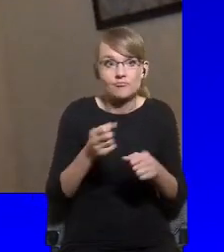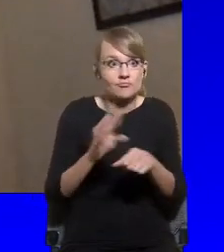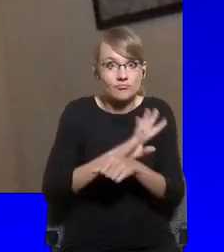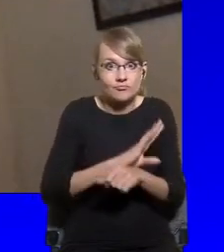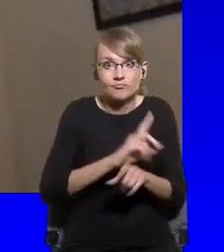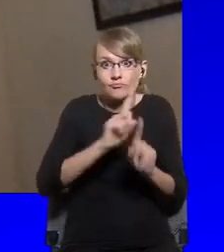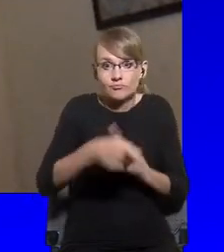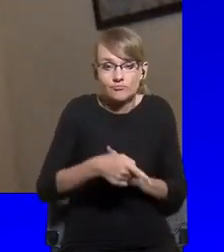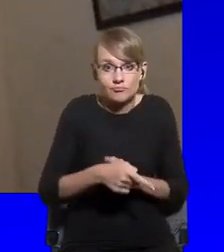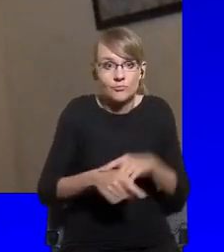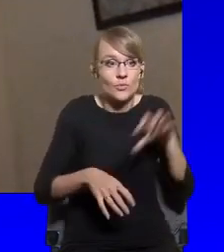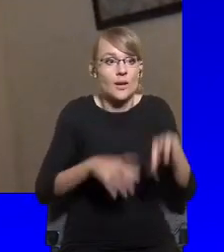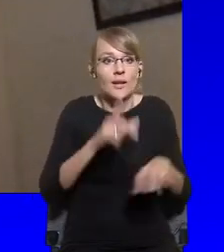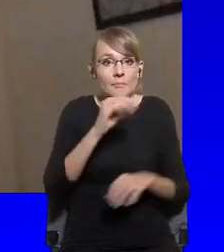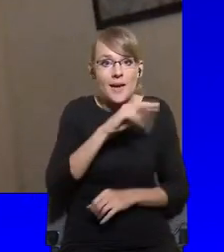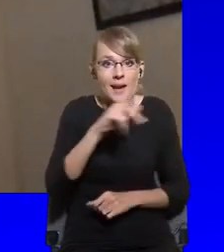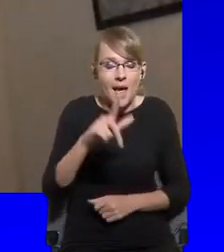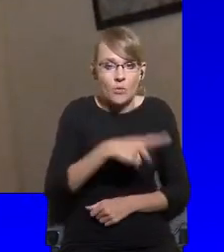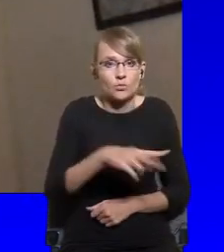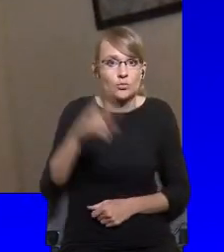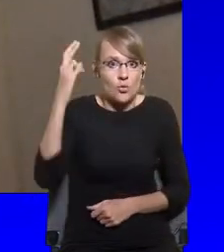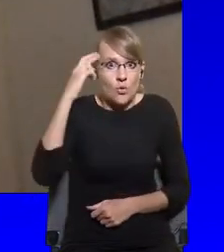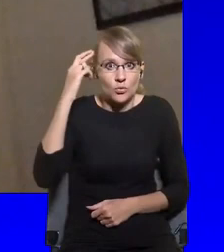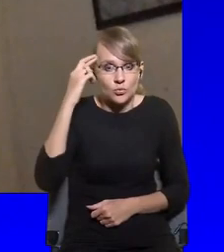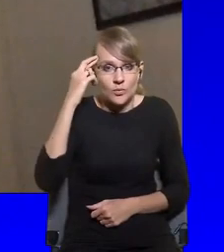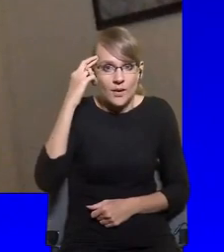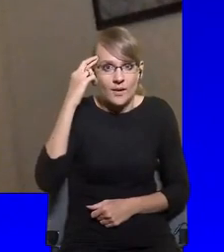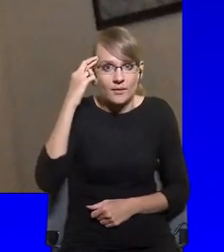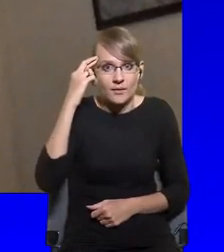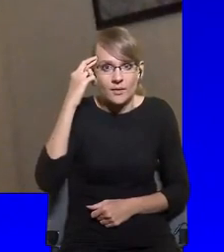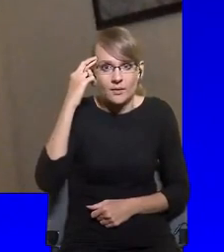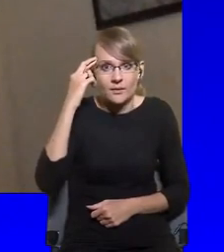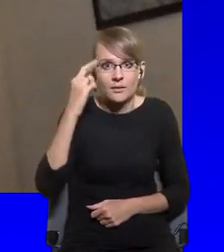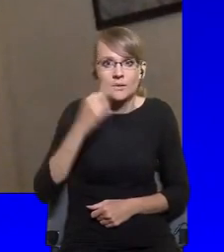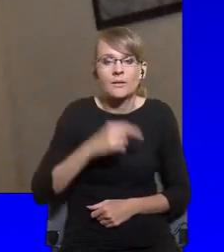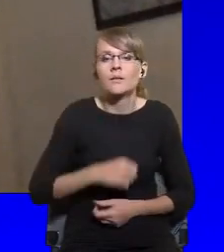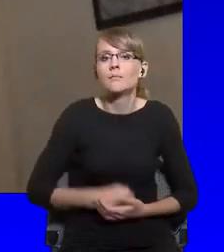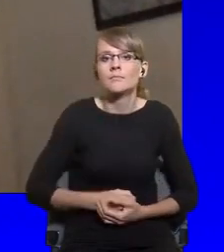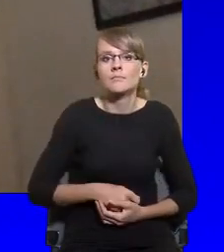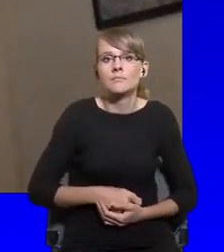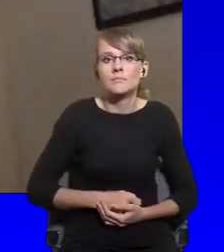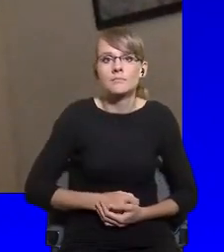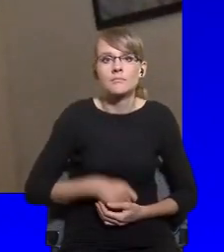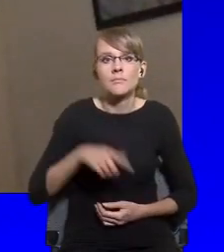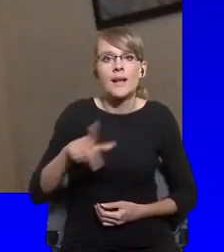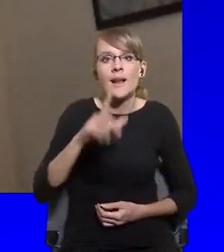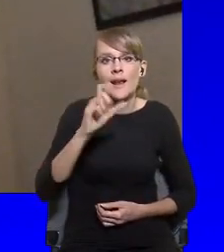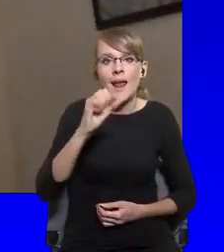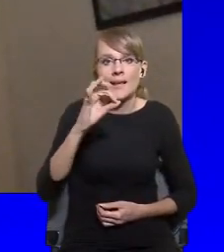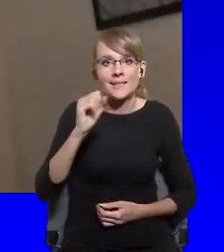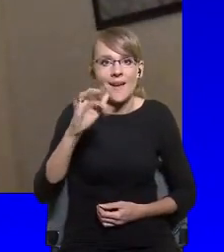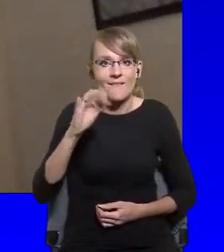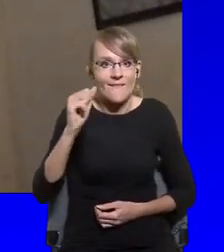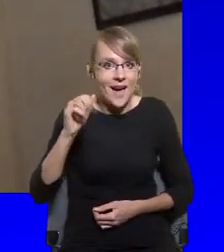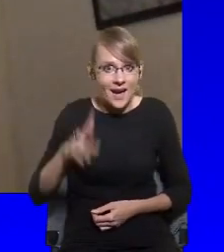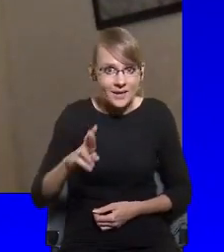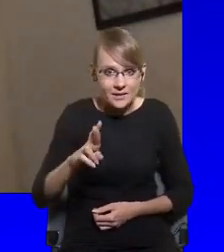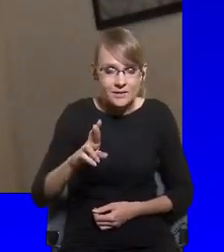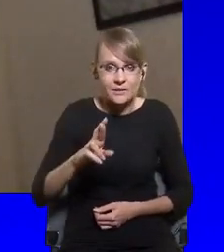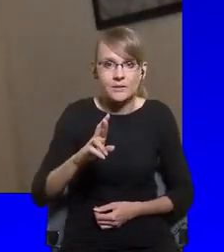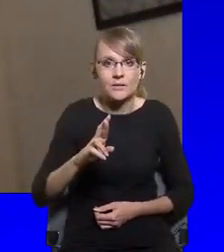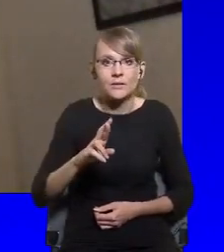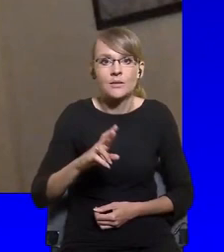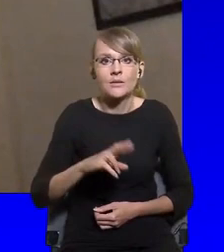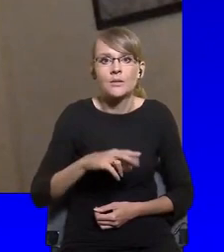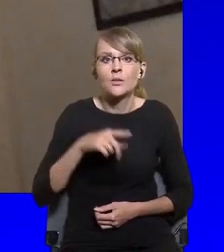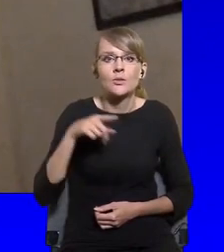that laissez-faire is neither an option in economic terms or in political